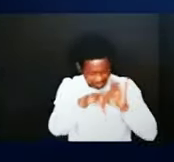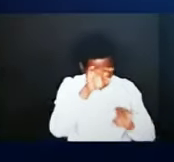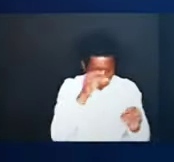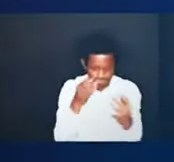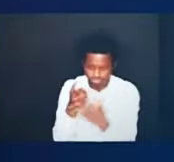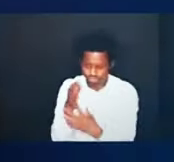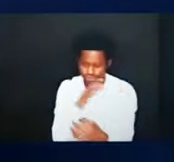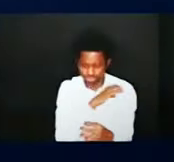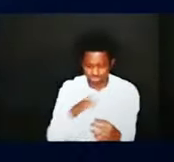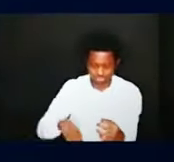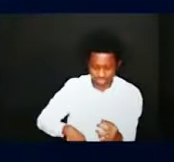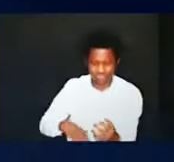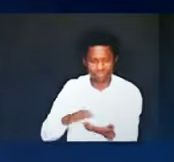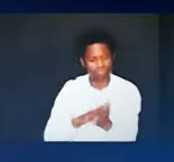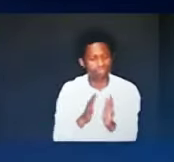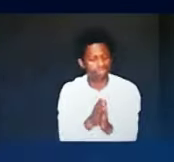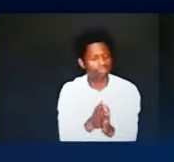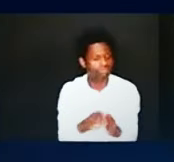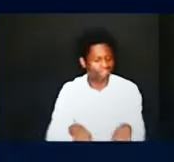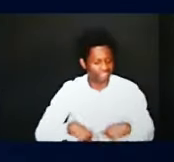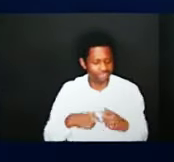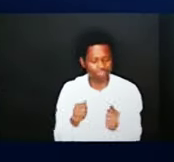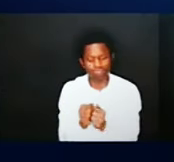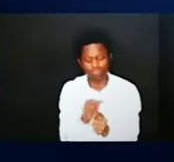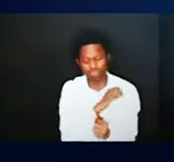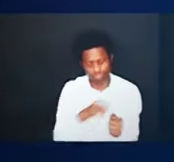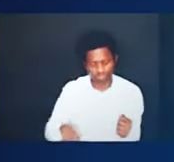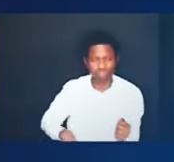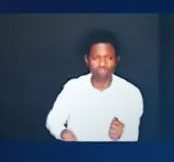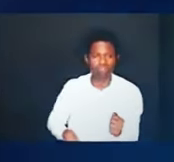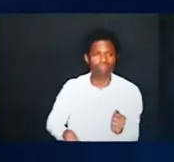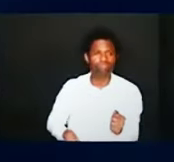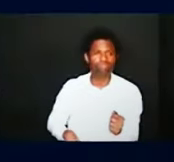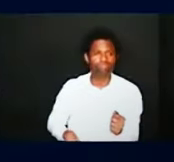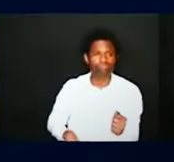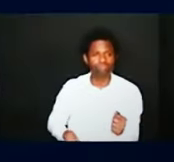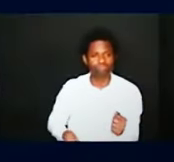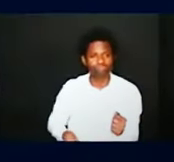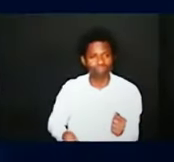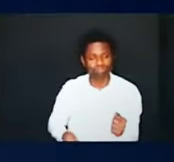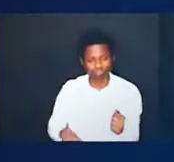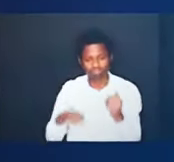number two he has raised us up with him